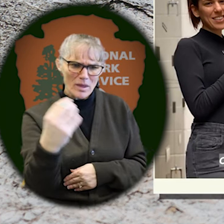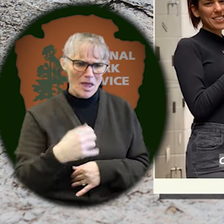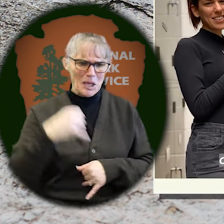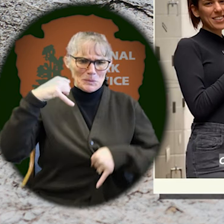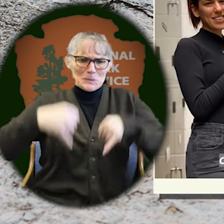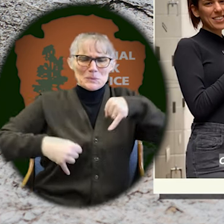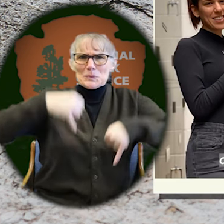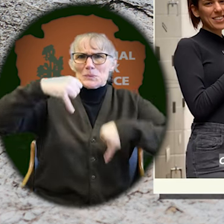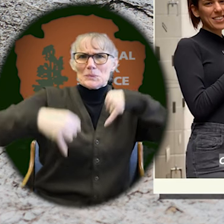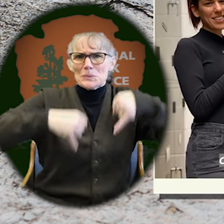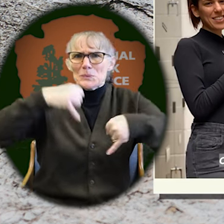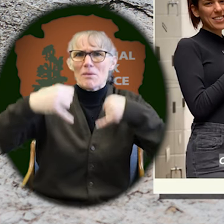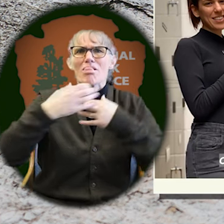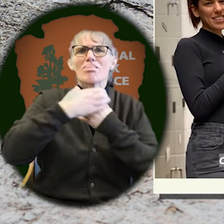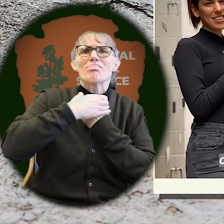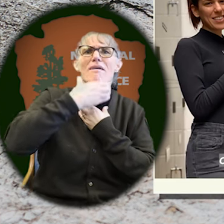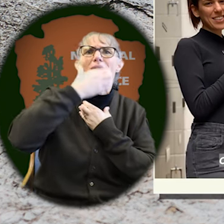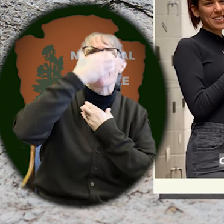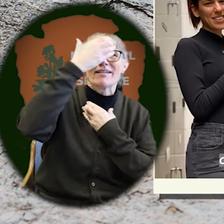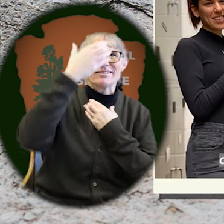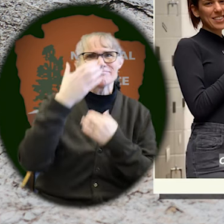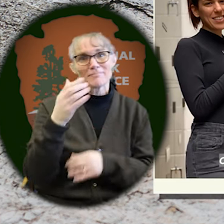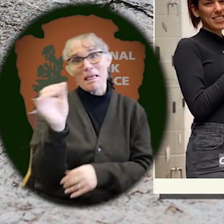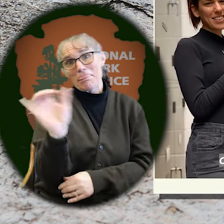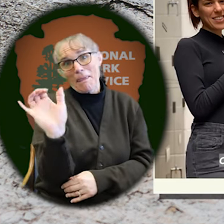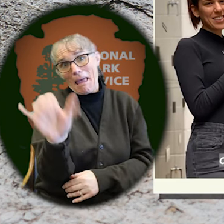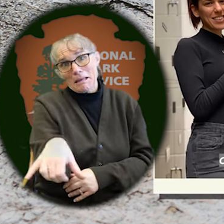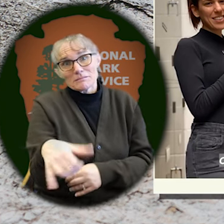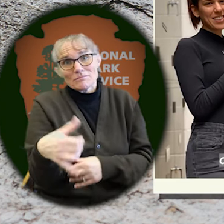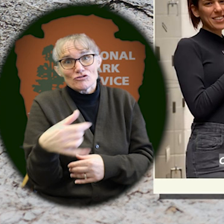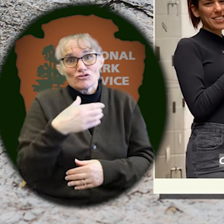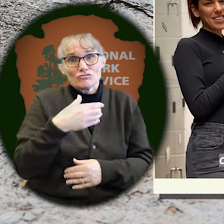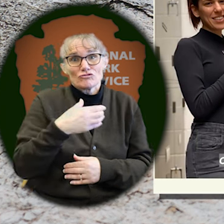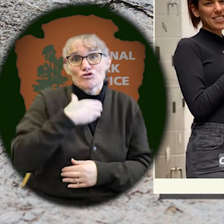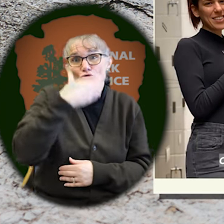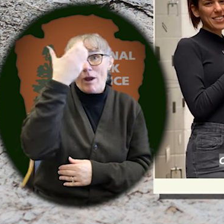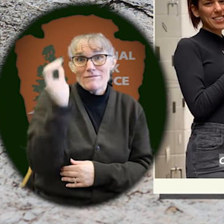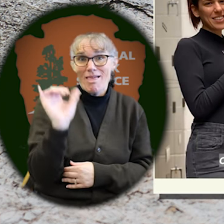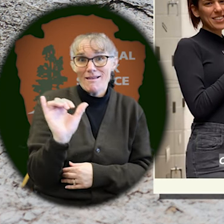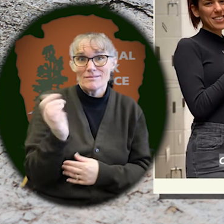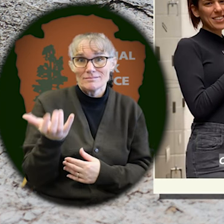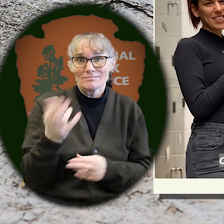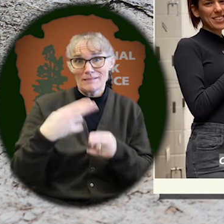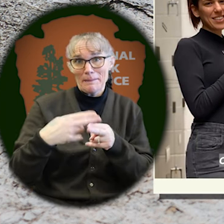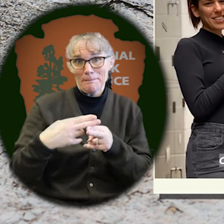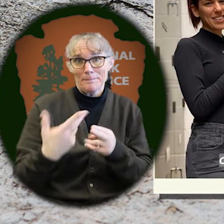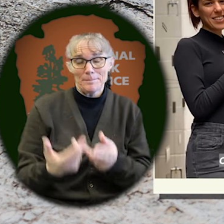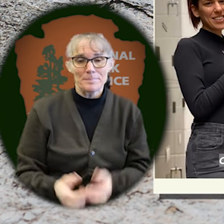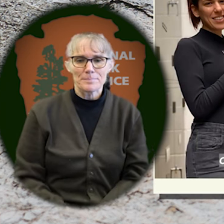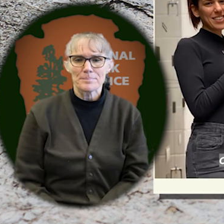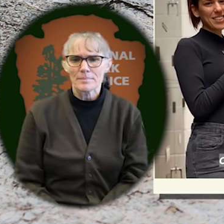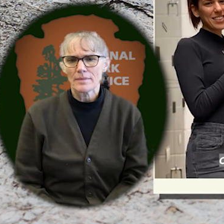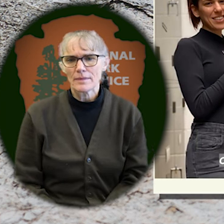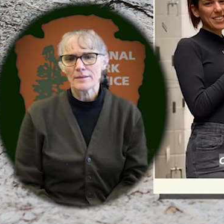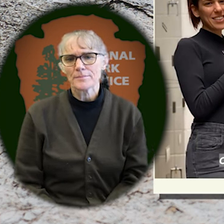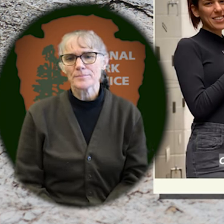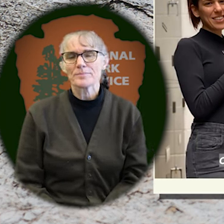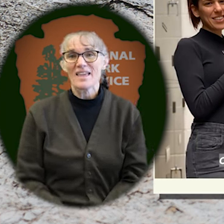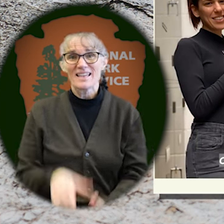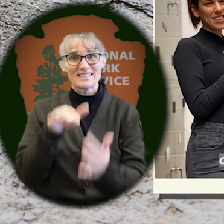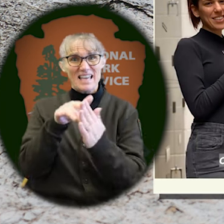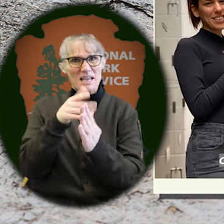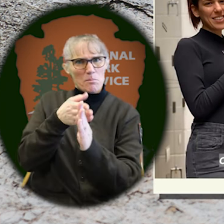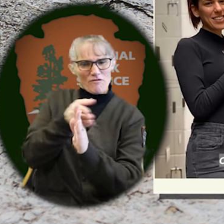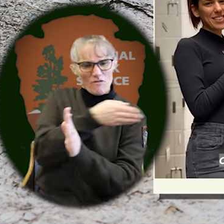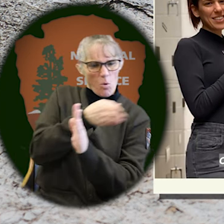legs, long necks, hence the giraffe-like name. And so prior to this study,